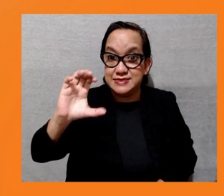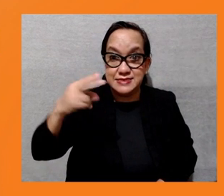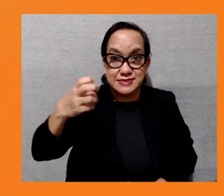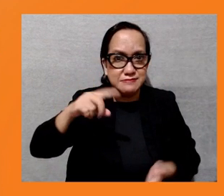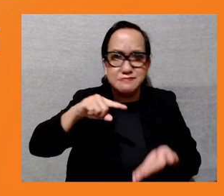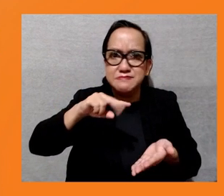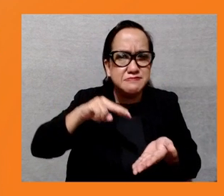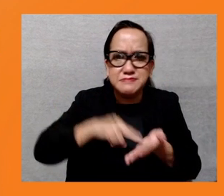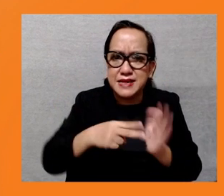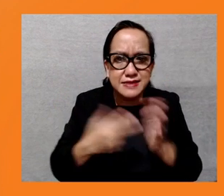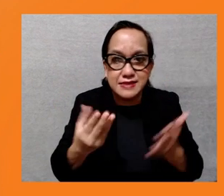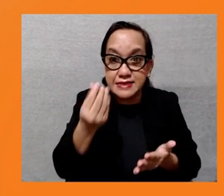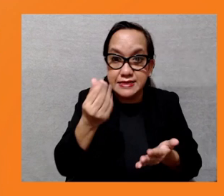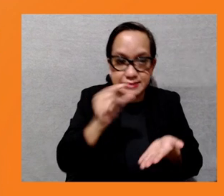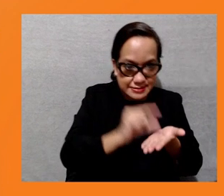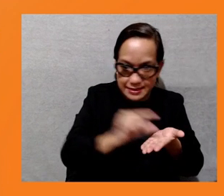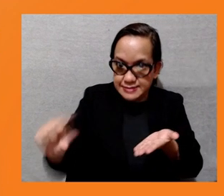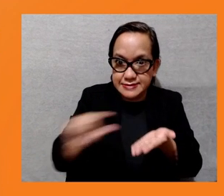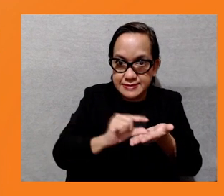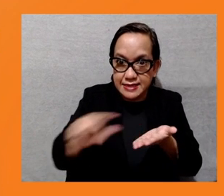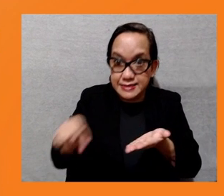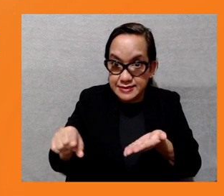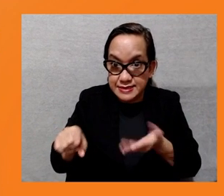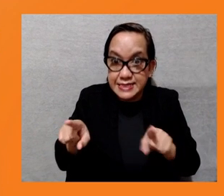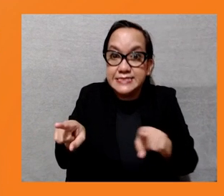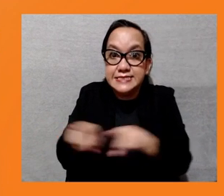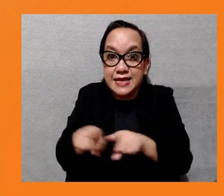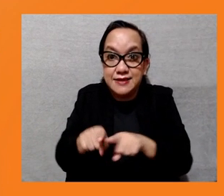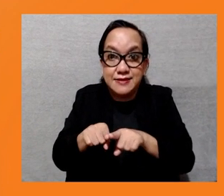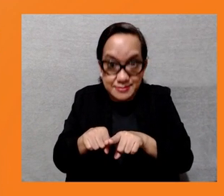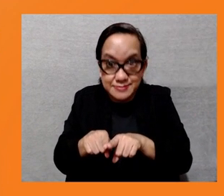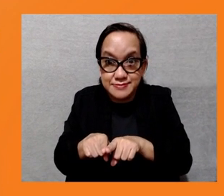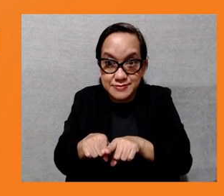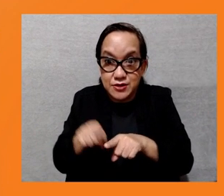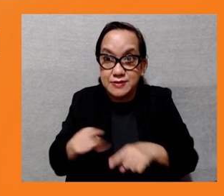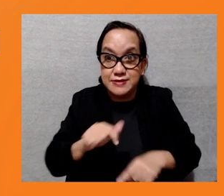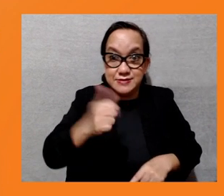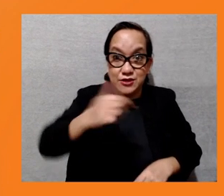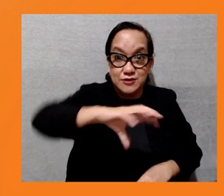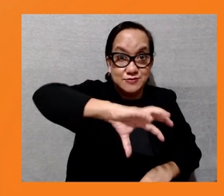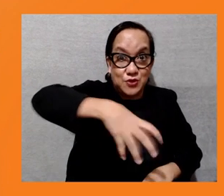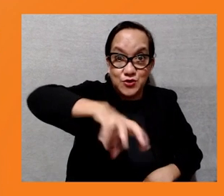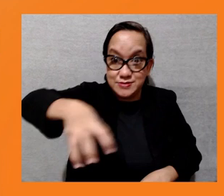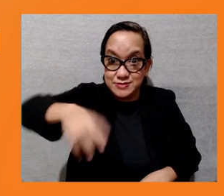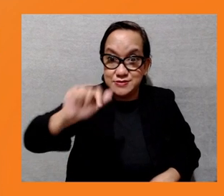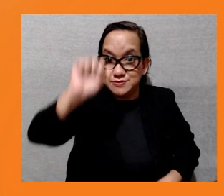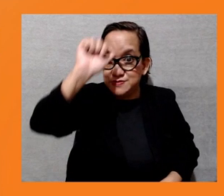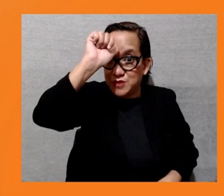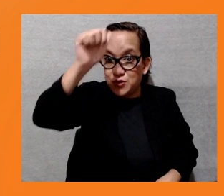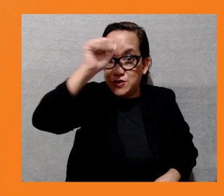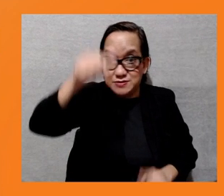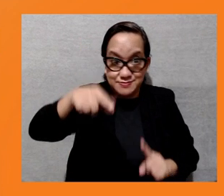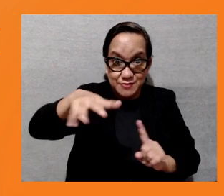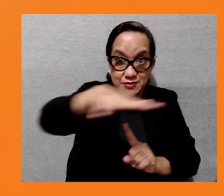of the Kolkata Environmental Improvement Investment Project and in the Accelerating Infrastructure Investment Facility,